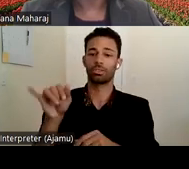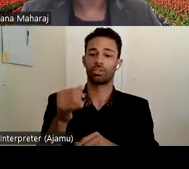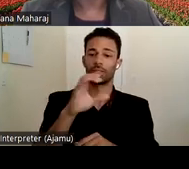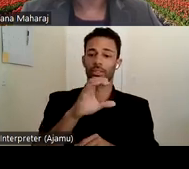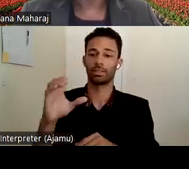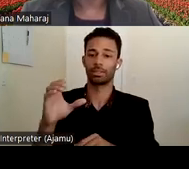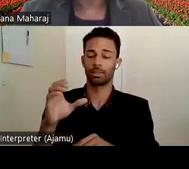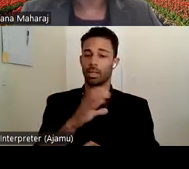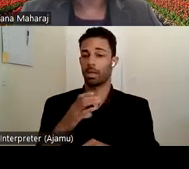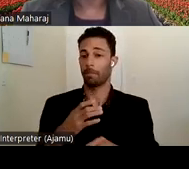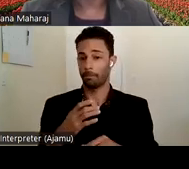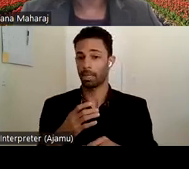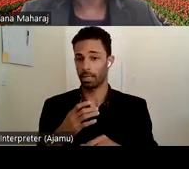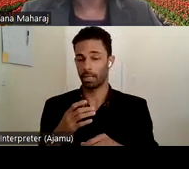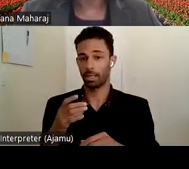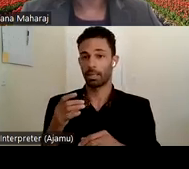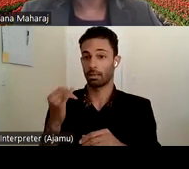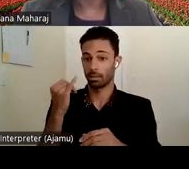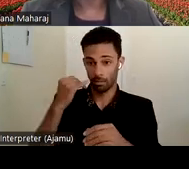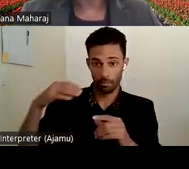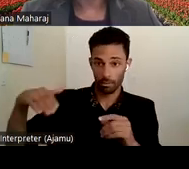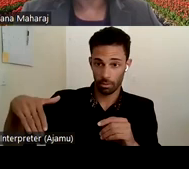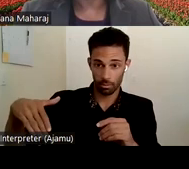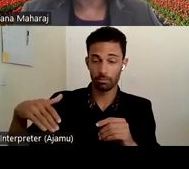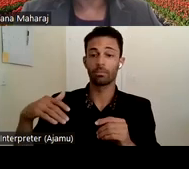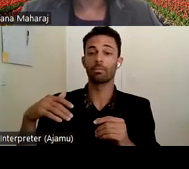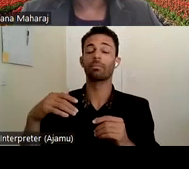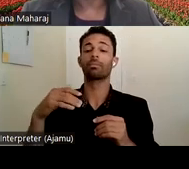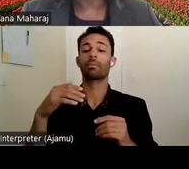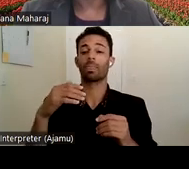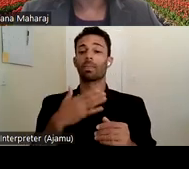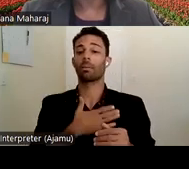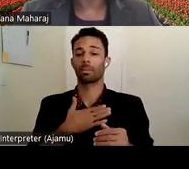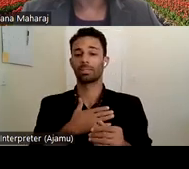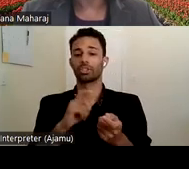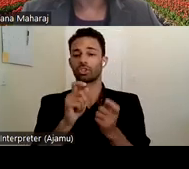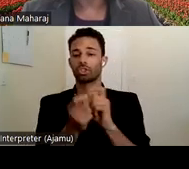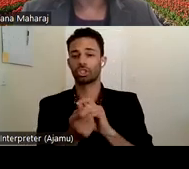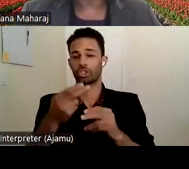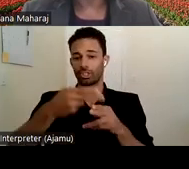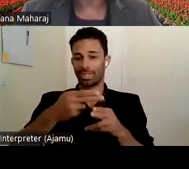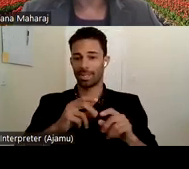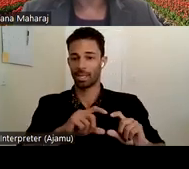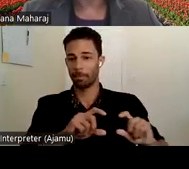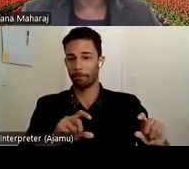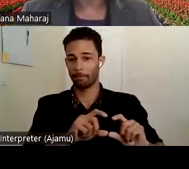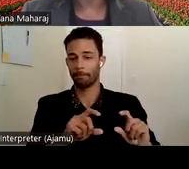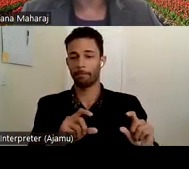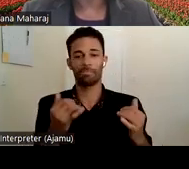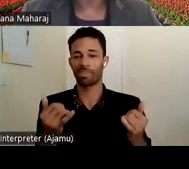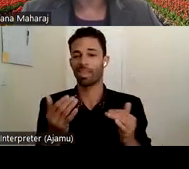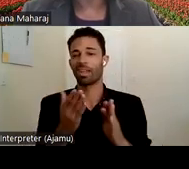if they haven't already done so, please rename your name display. Right now, it's just a very generic